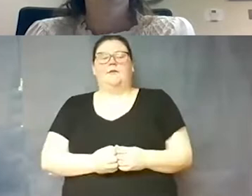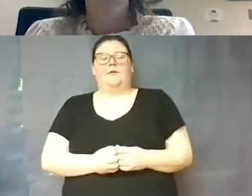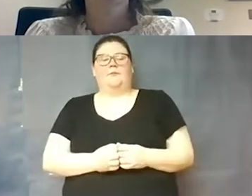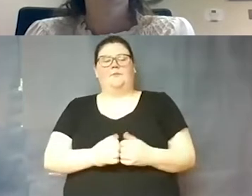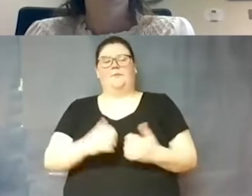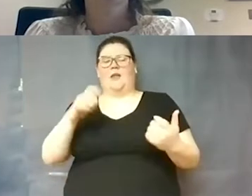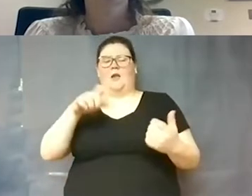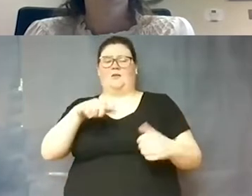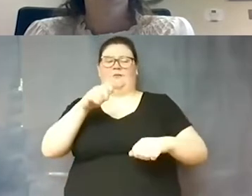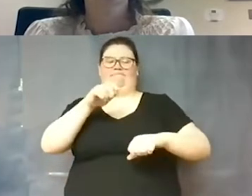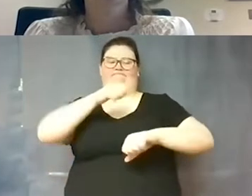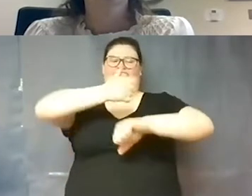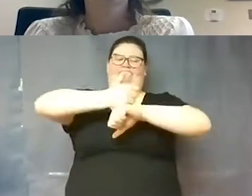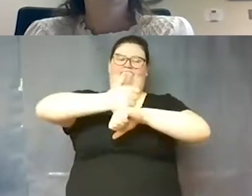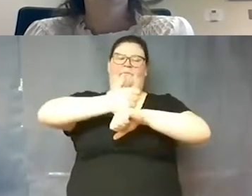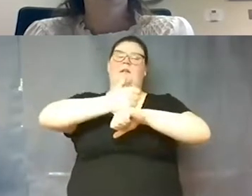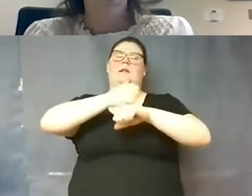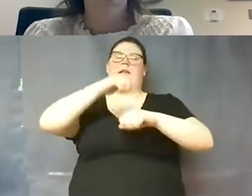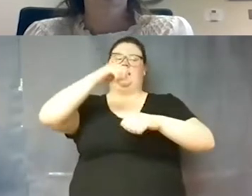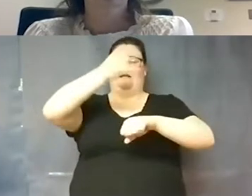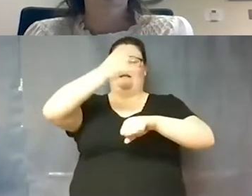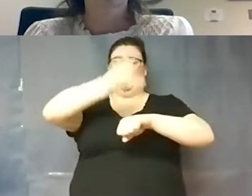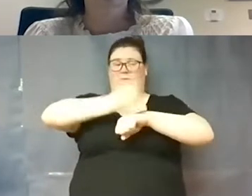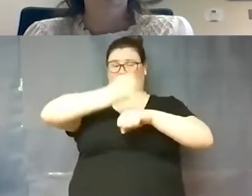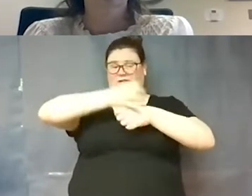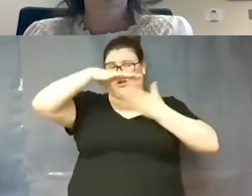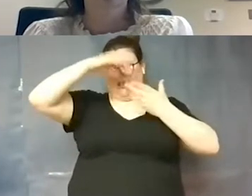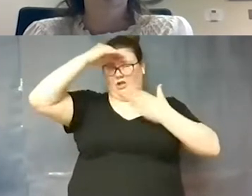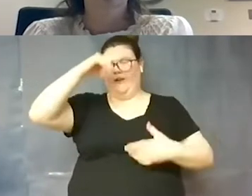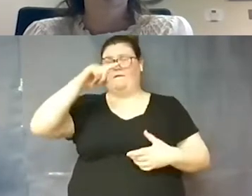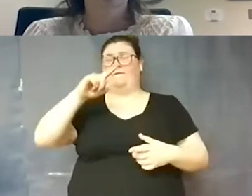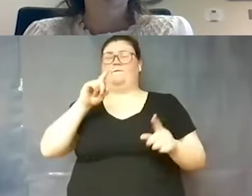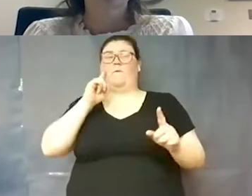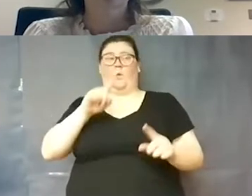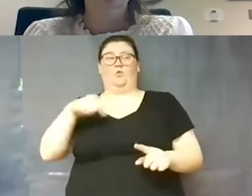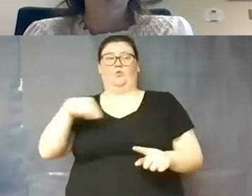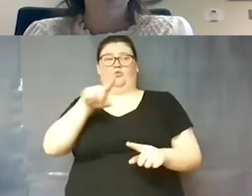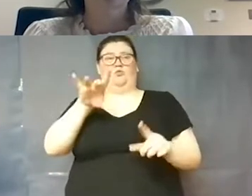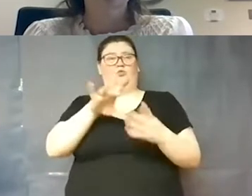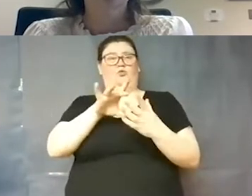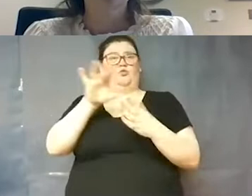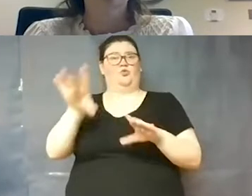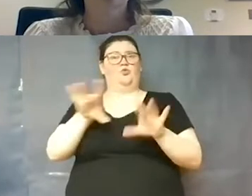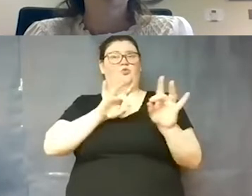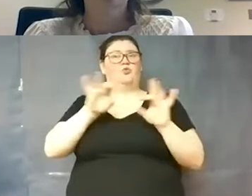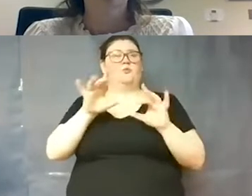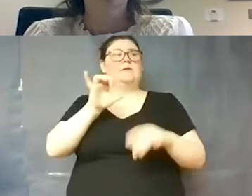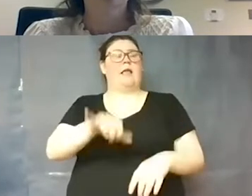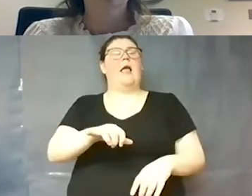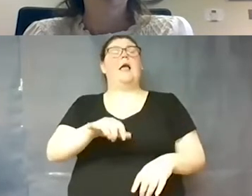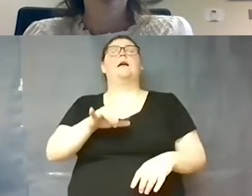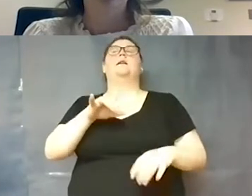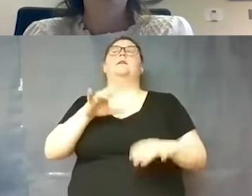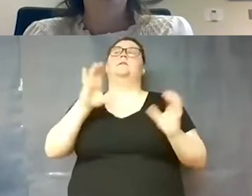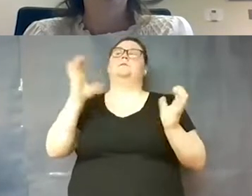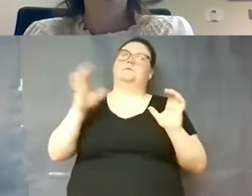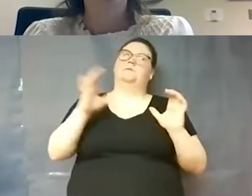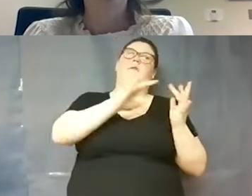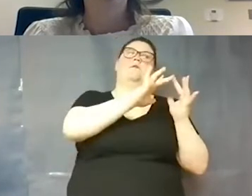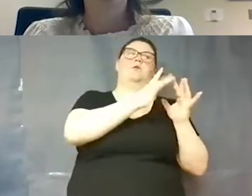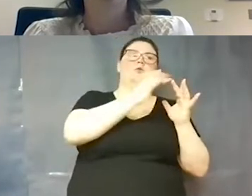-establish uh in-person learning for those who choose that in the fall versus virtual if that's an opportunity